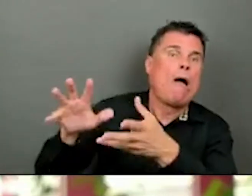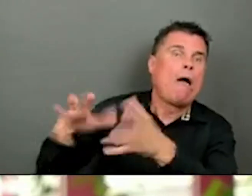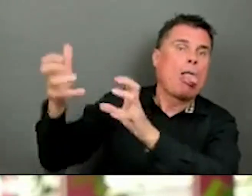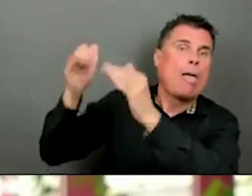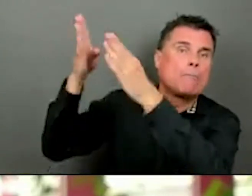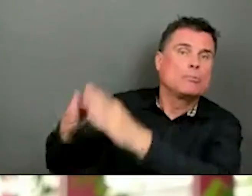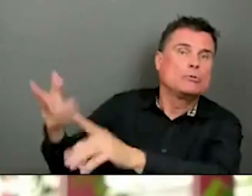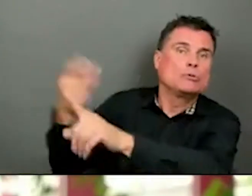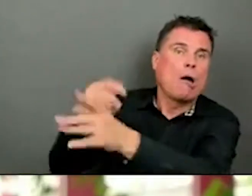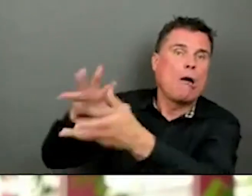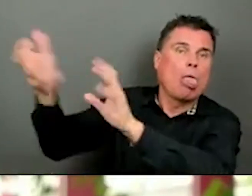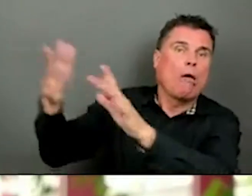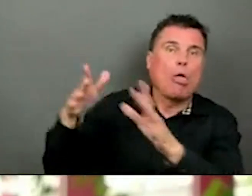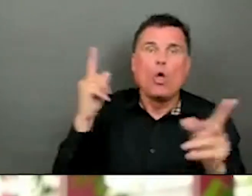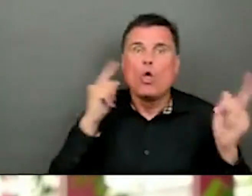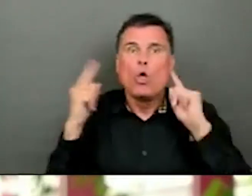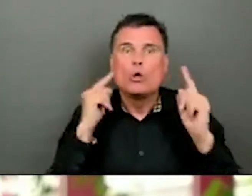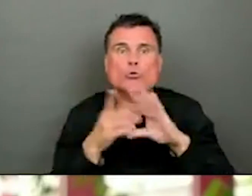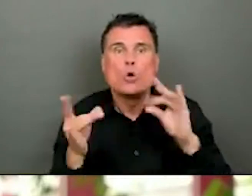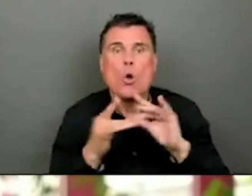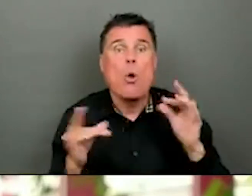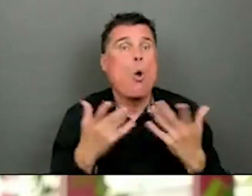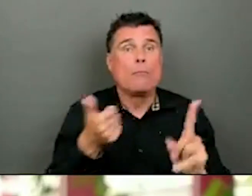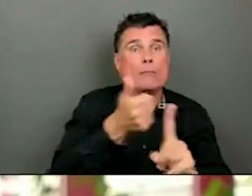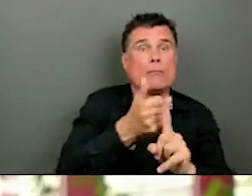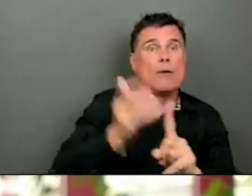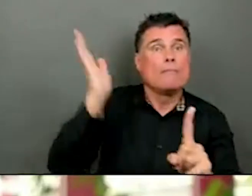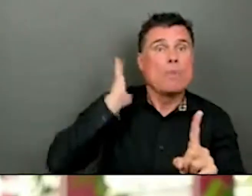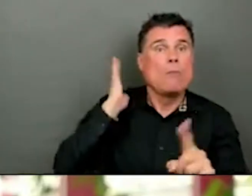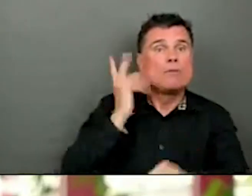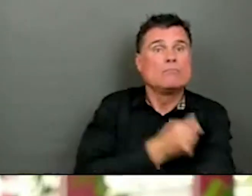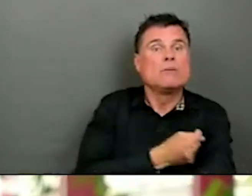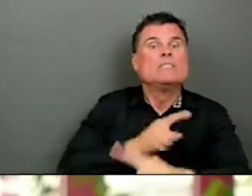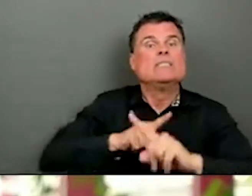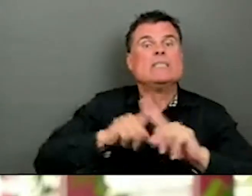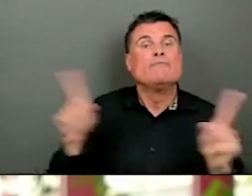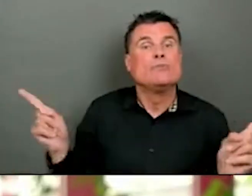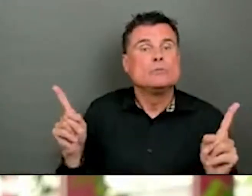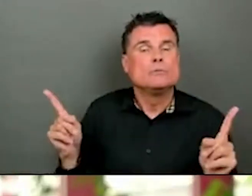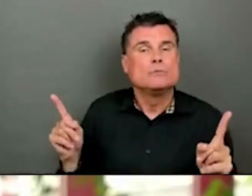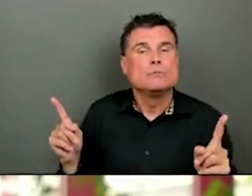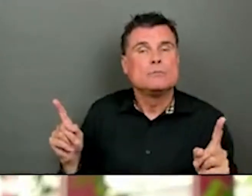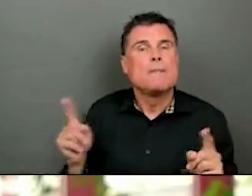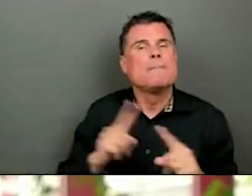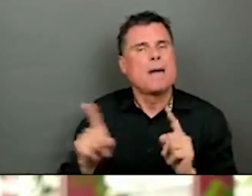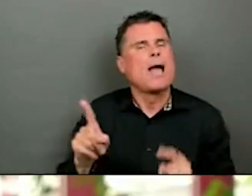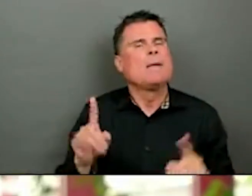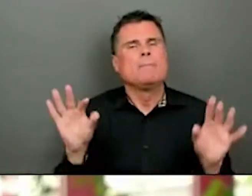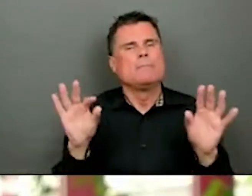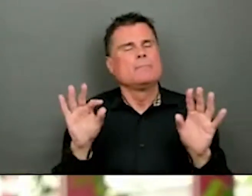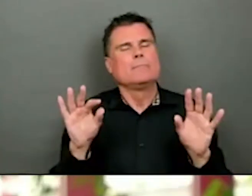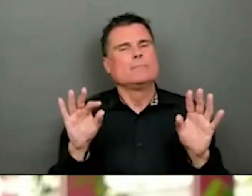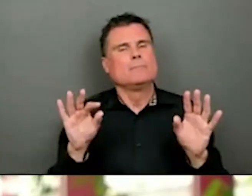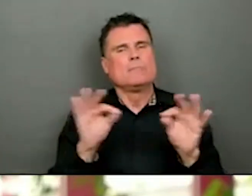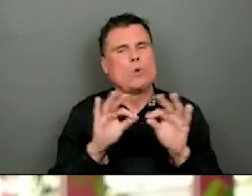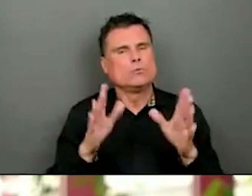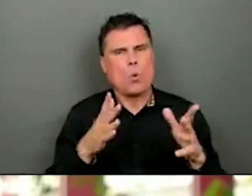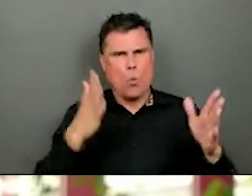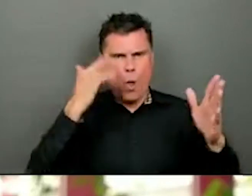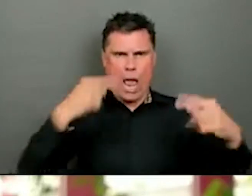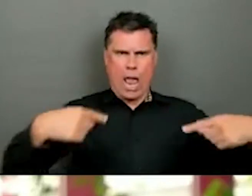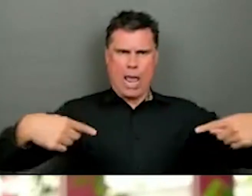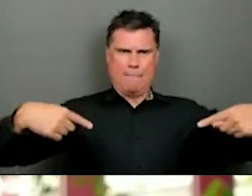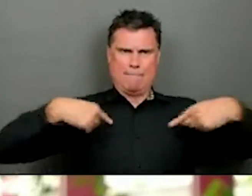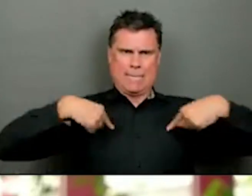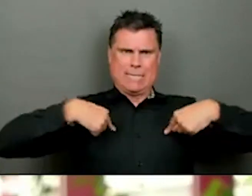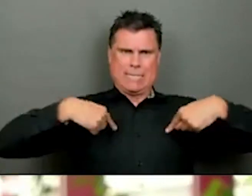the past, and so really it is about talking about why I got immunized, what was important to me, the things about my